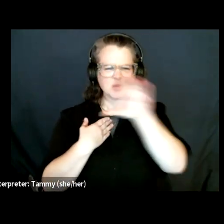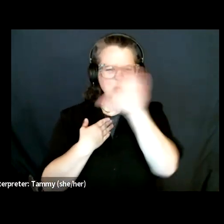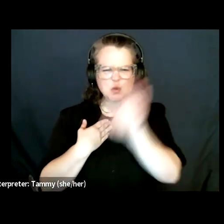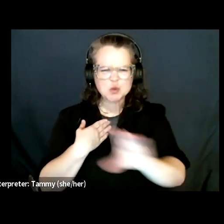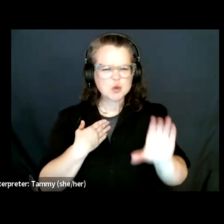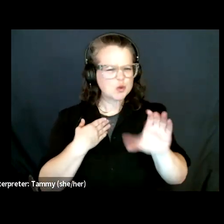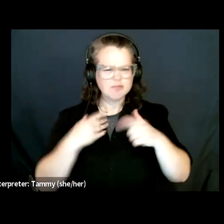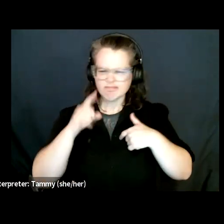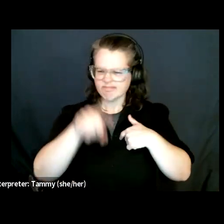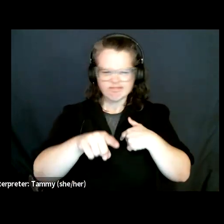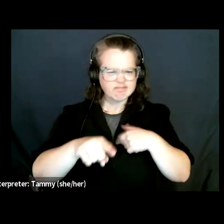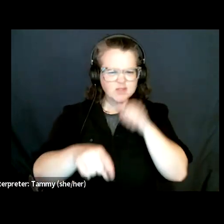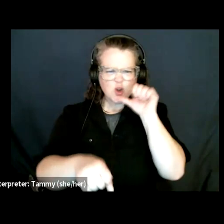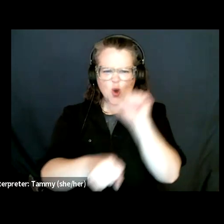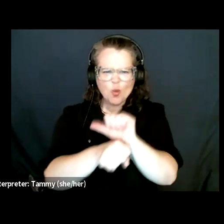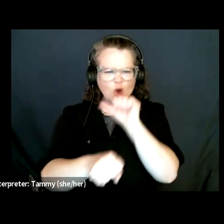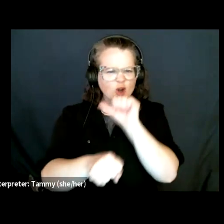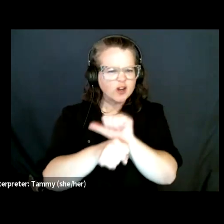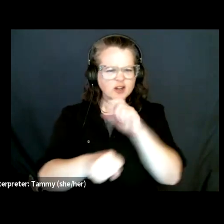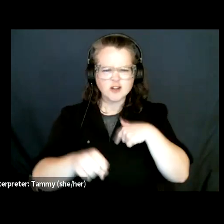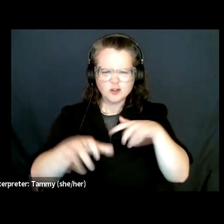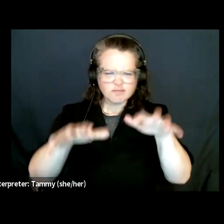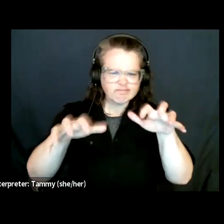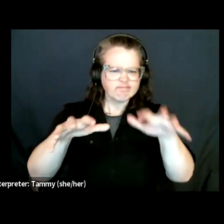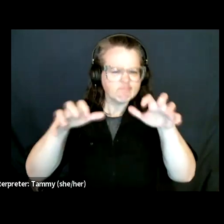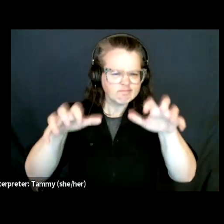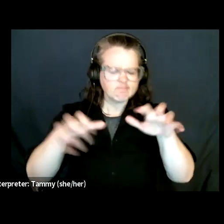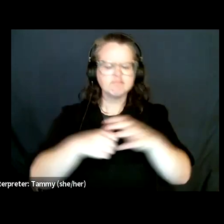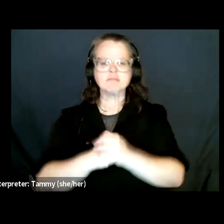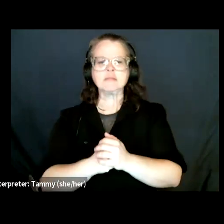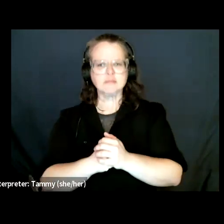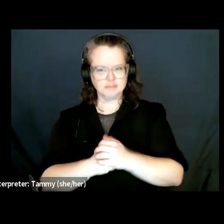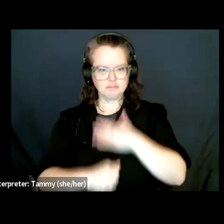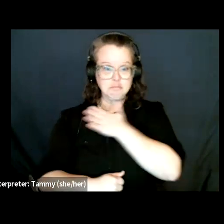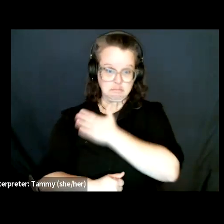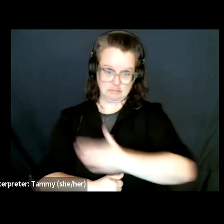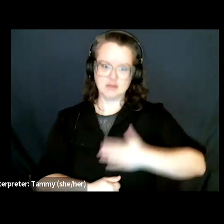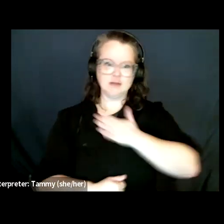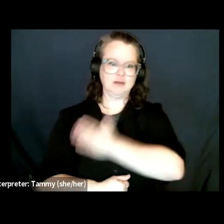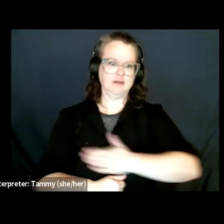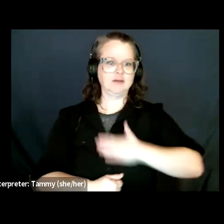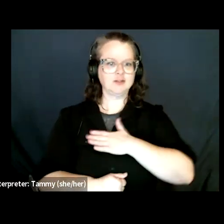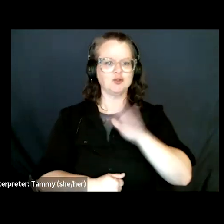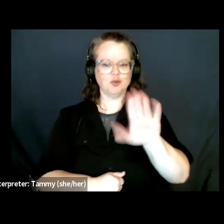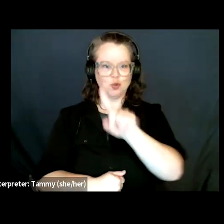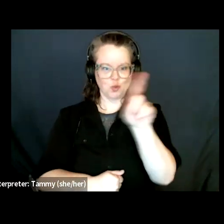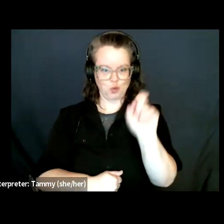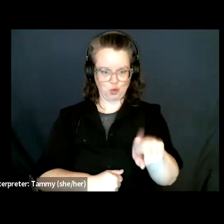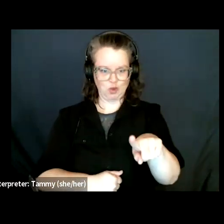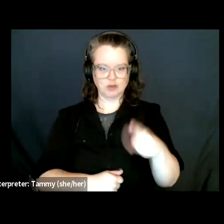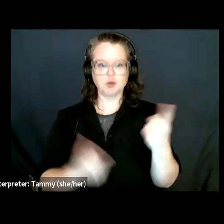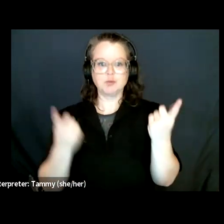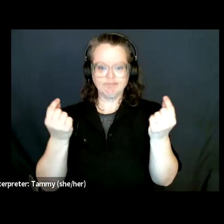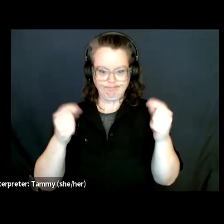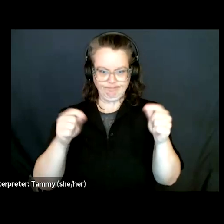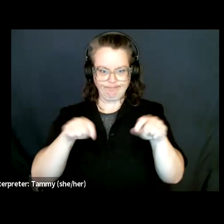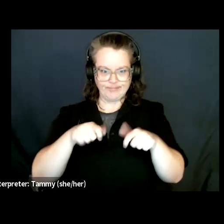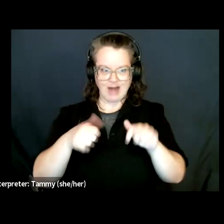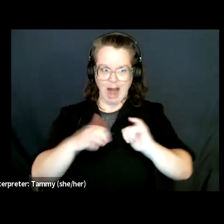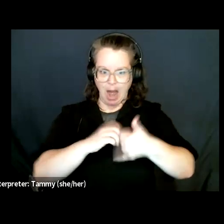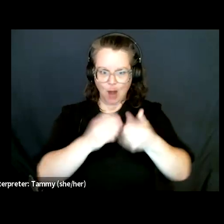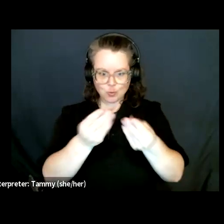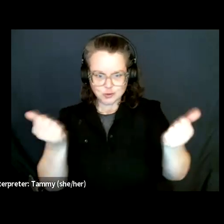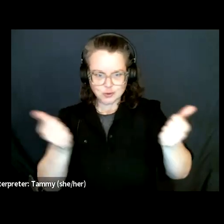please put your questions in the chat or you can email techforum at booknetcanada.ca. We're providing